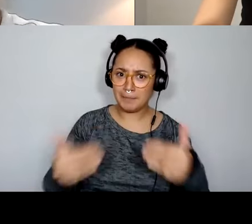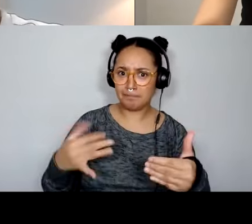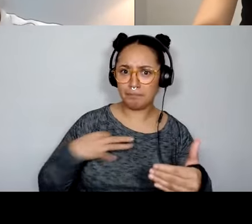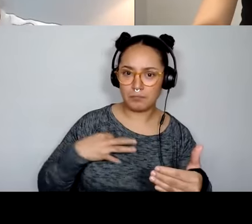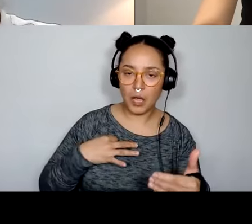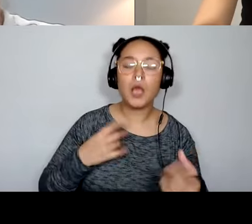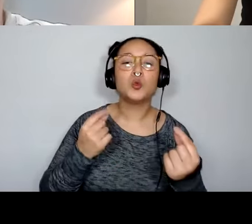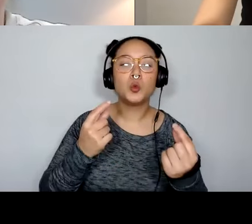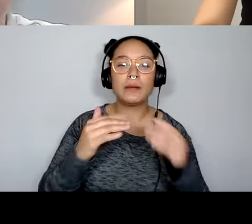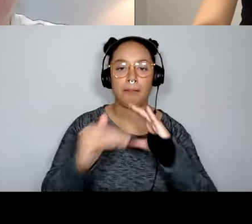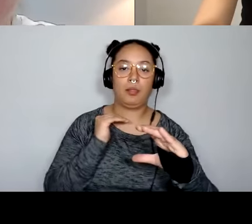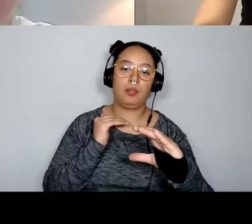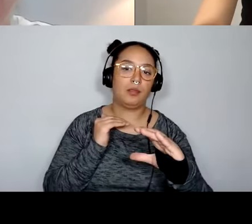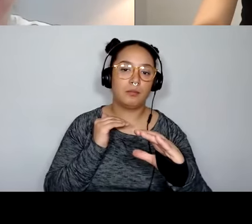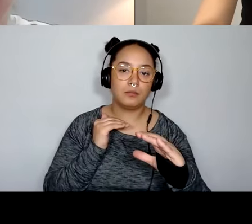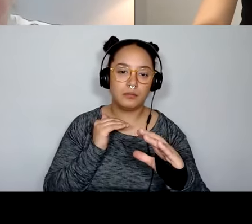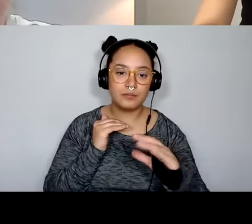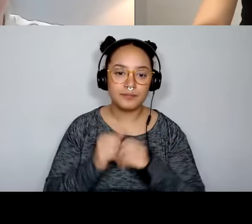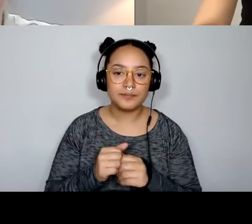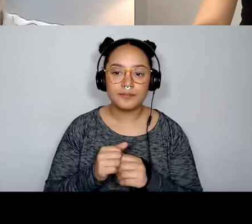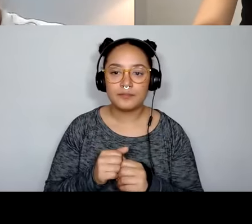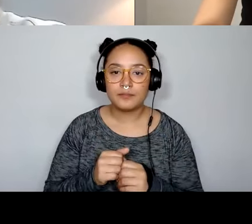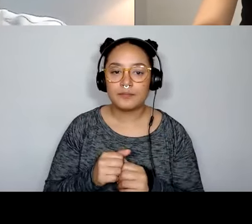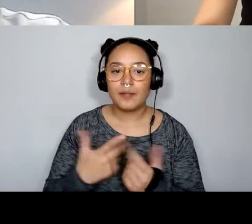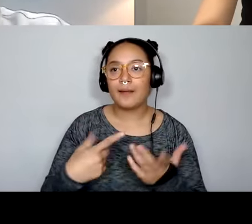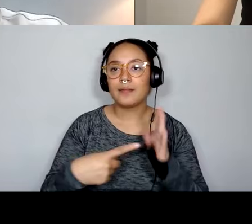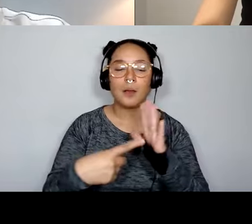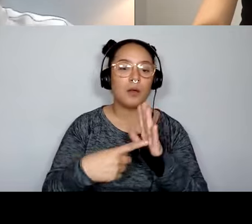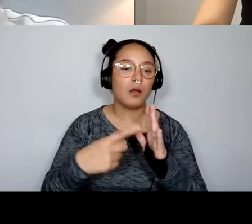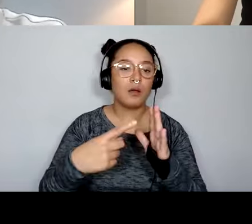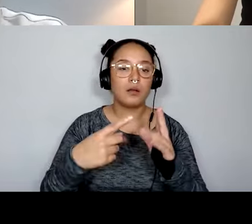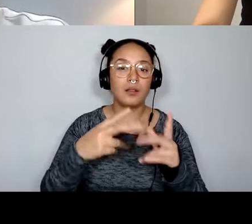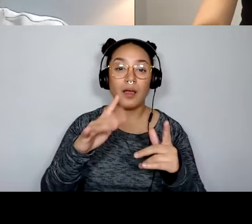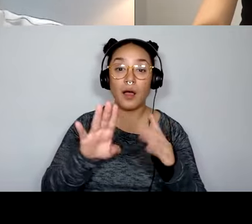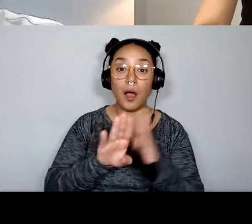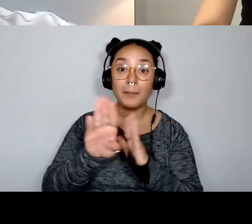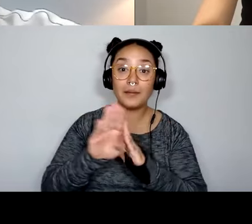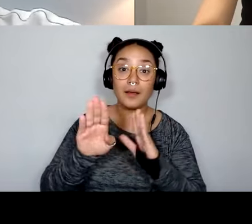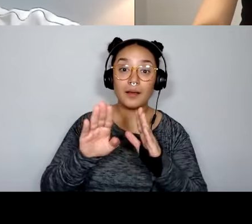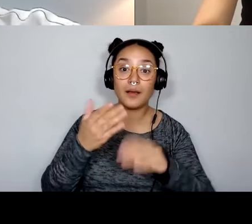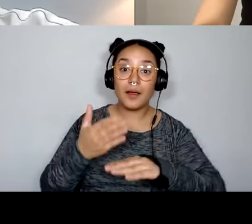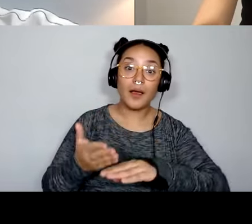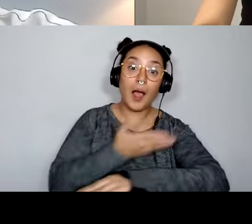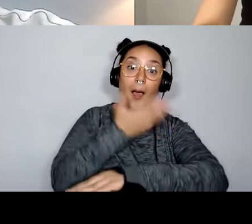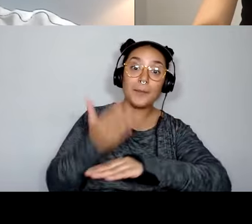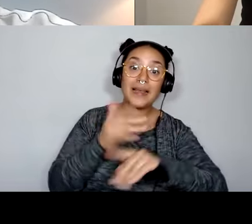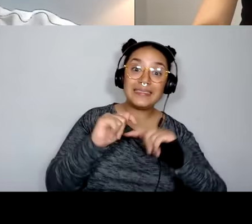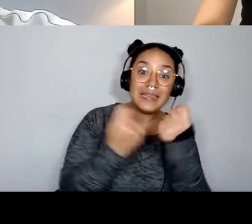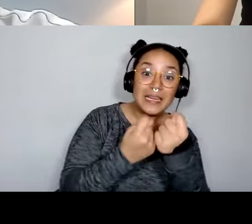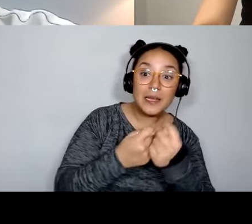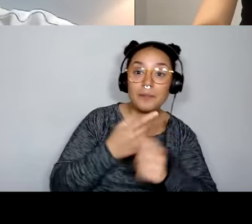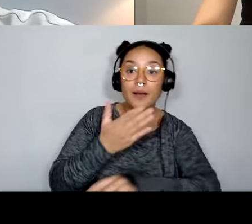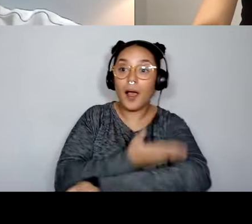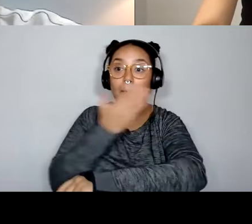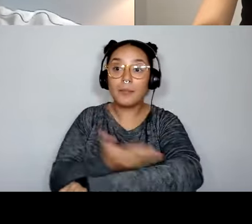this question of, we'd like to develop our team and update our website. Updating your website isn't a great challenge for this program.